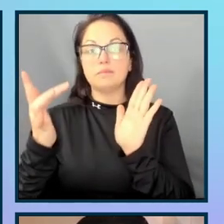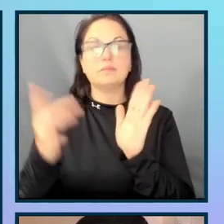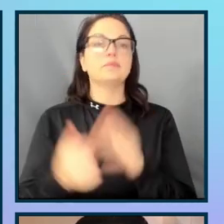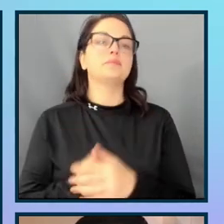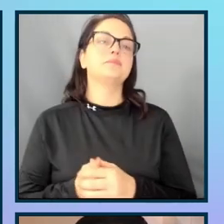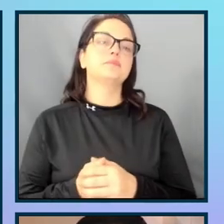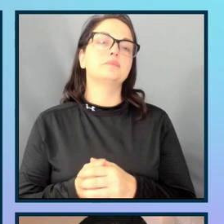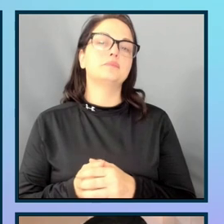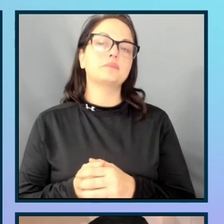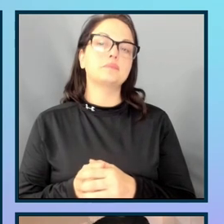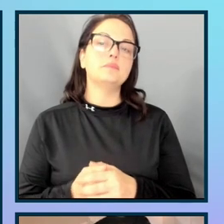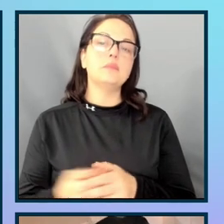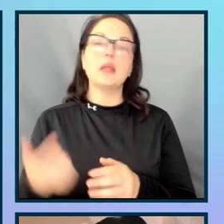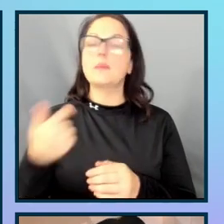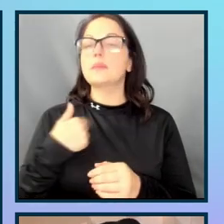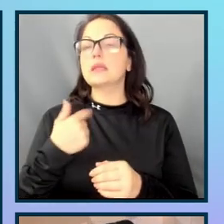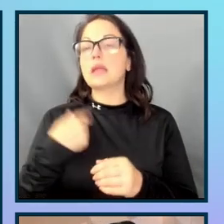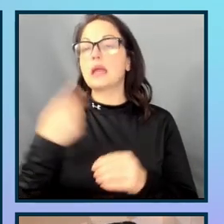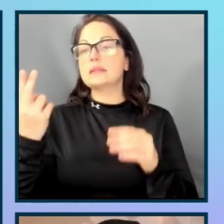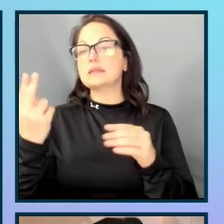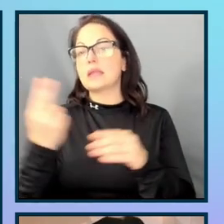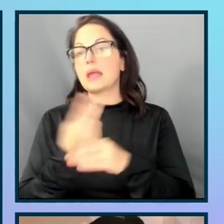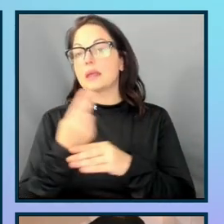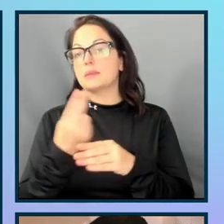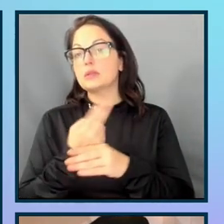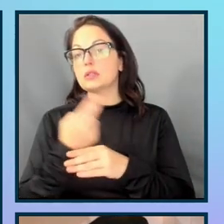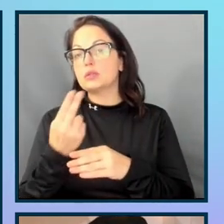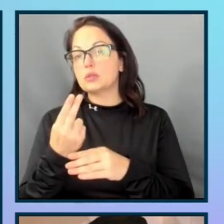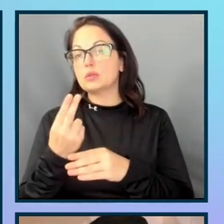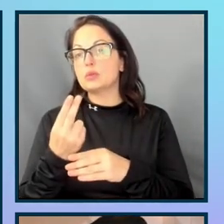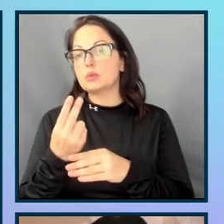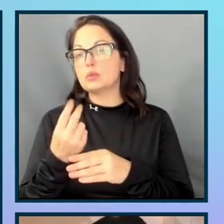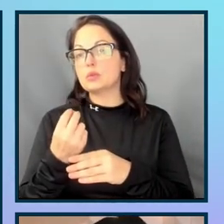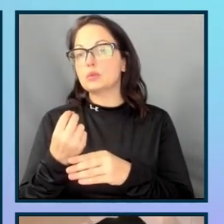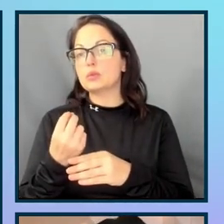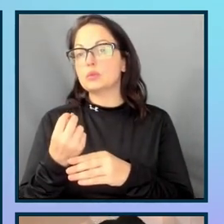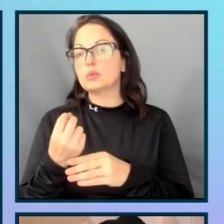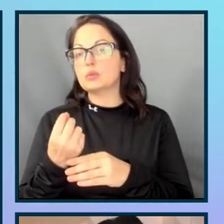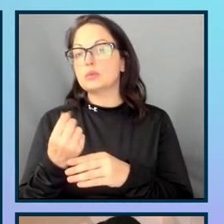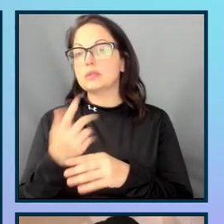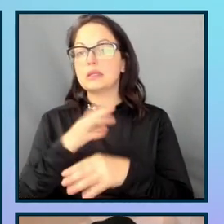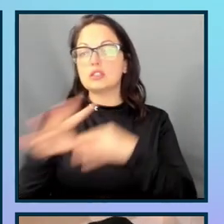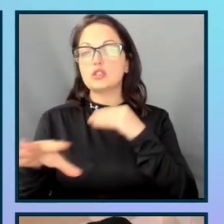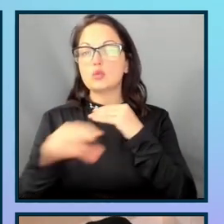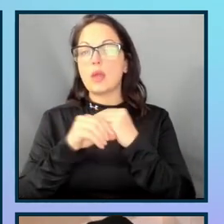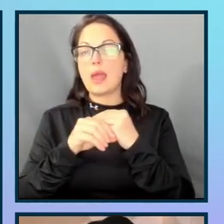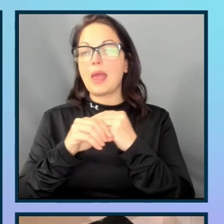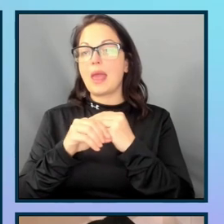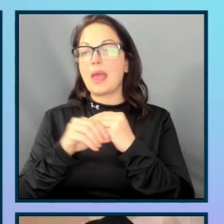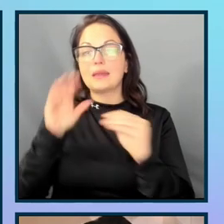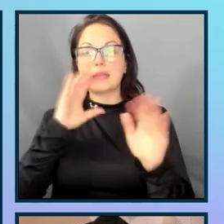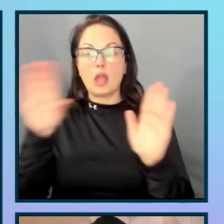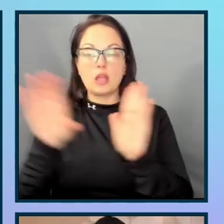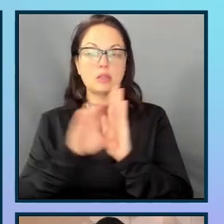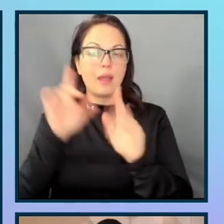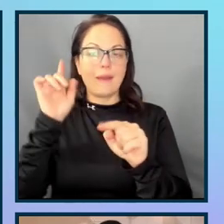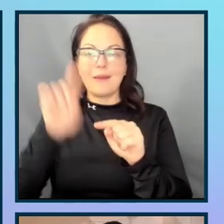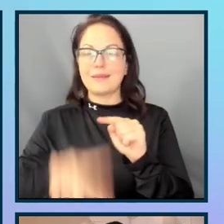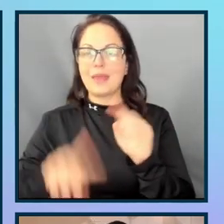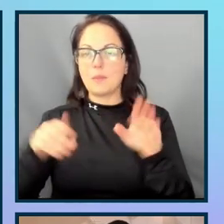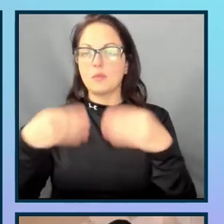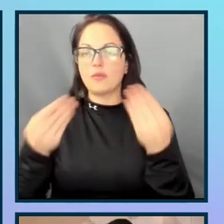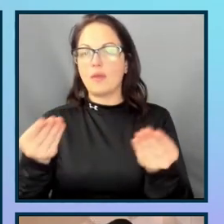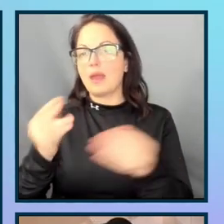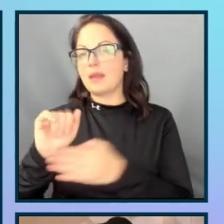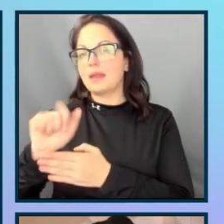I am using like a class to add this icon, I cannot give it an alt text. So, I have provided